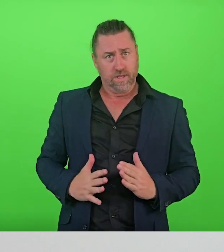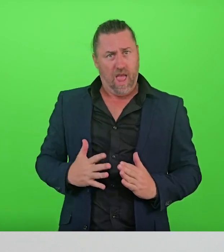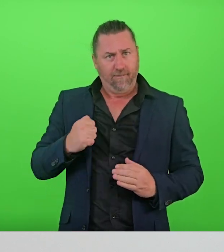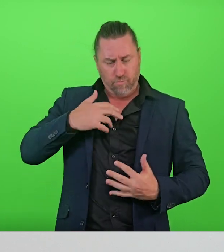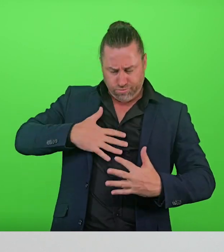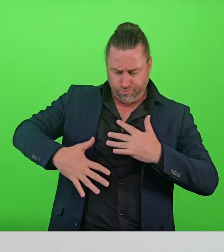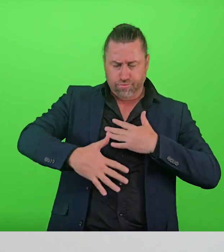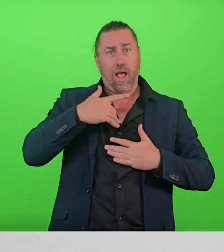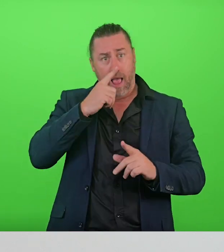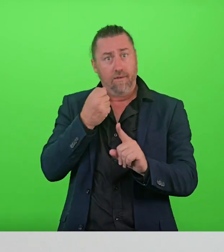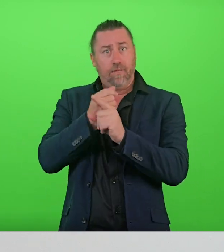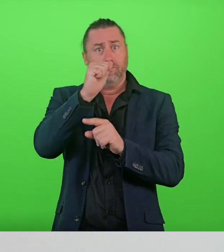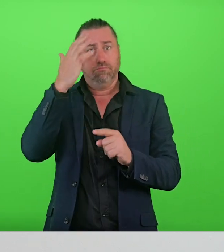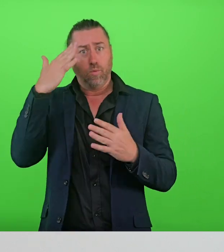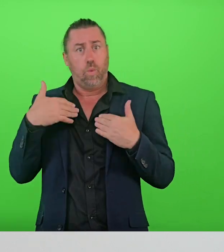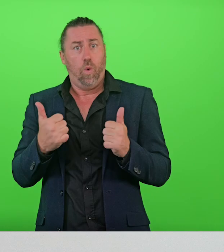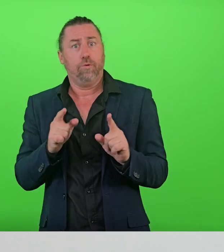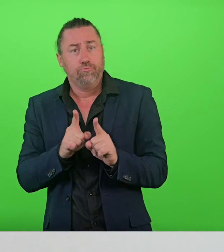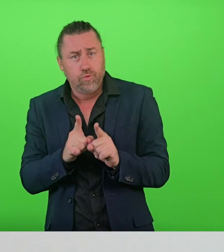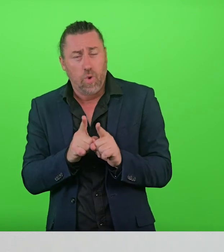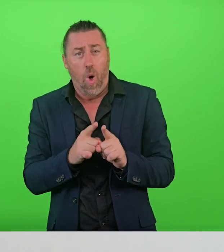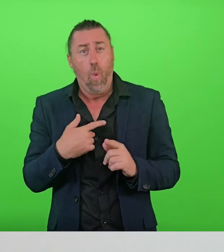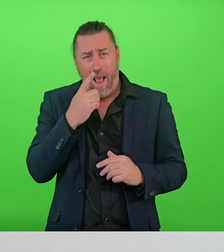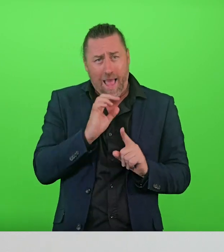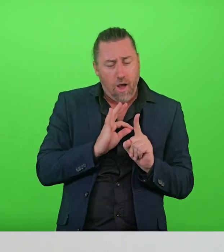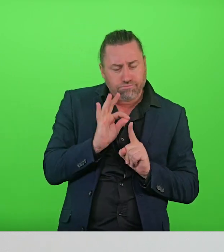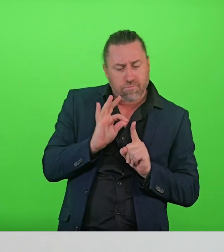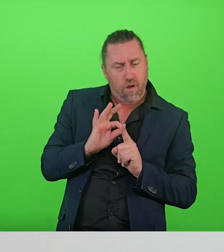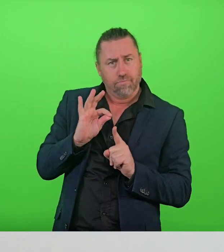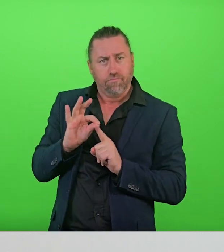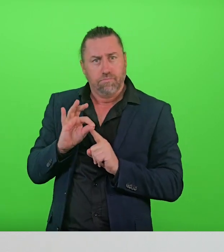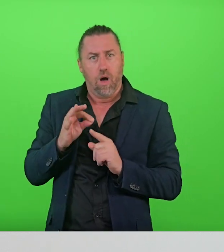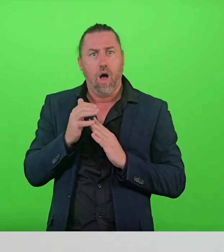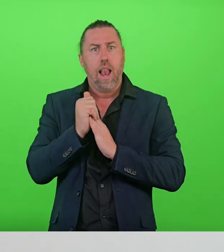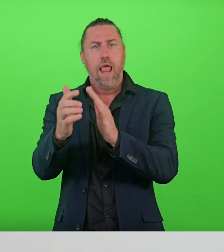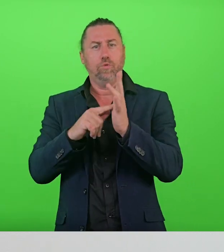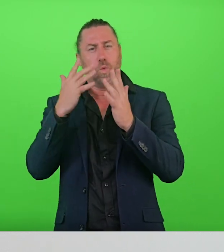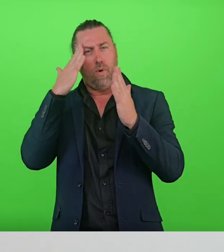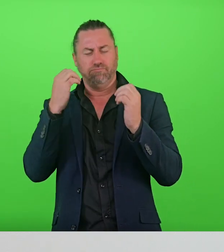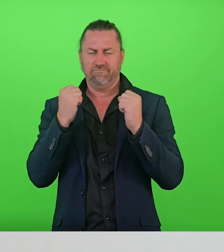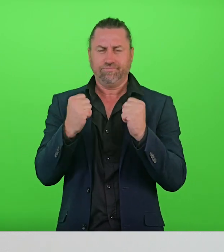influence mental health and some of the small changes we can make to improve our mental health and wellbeing.